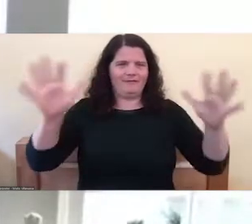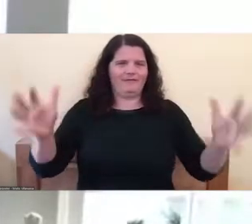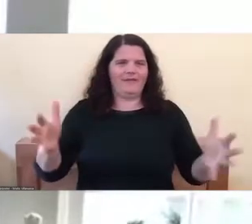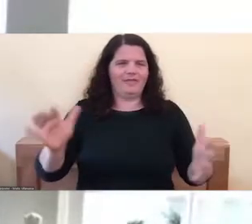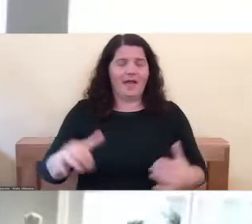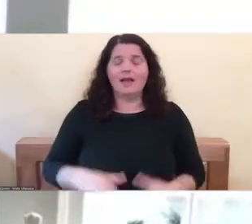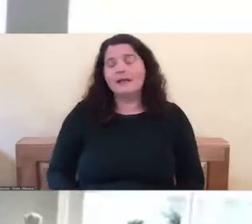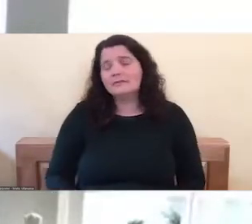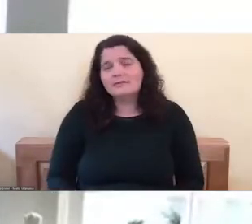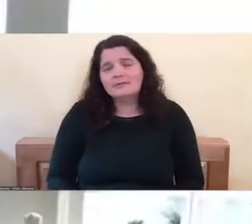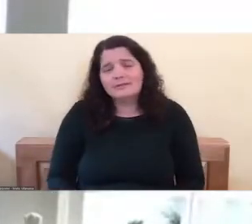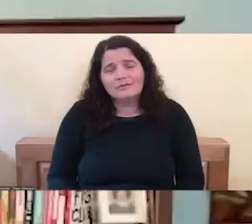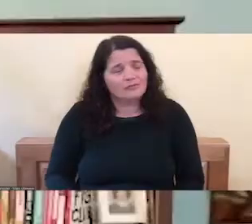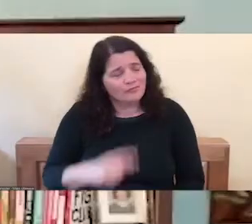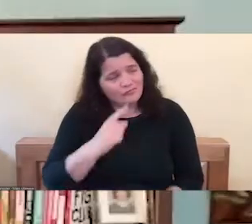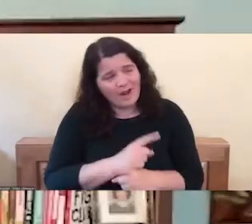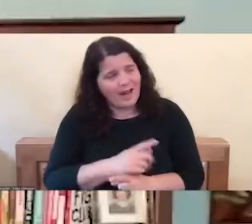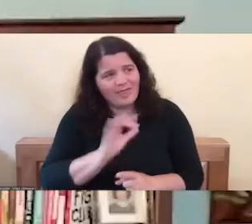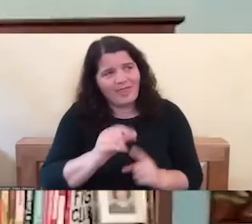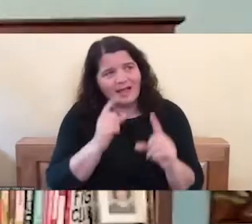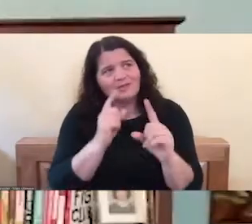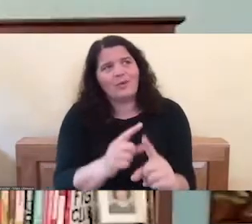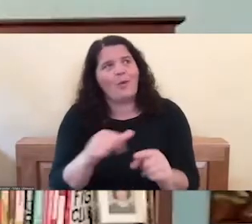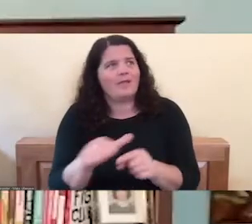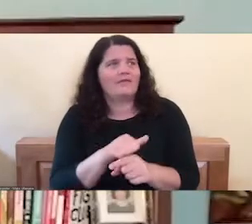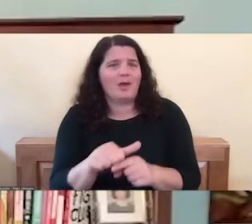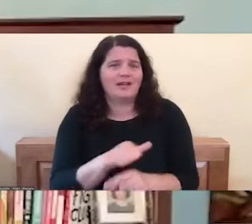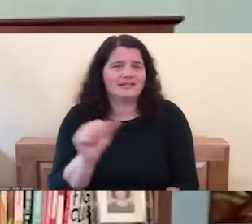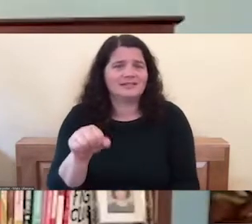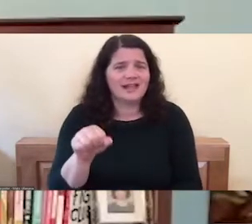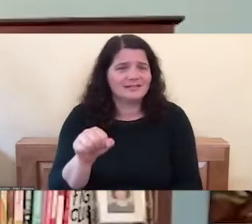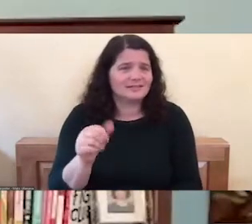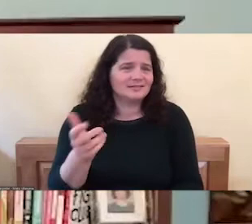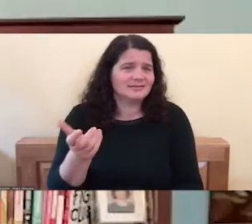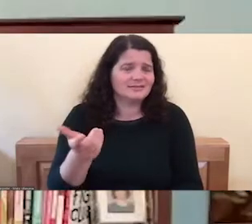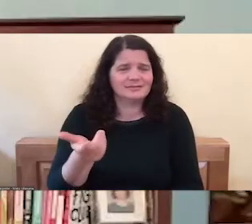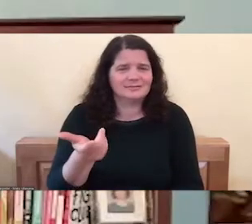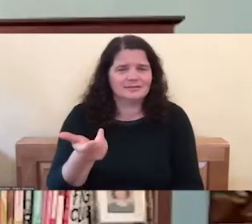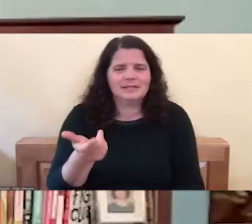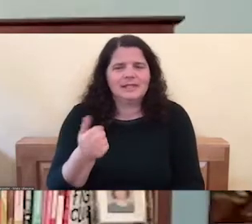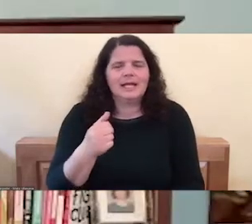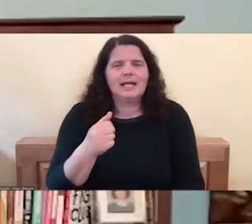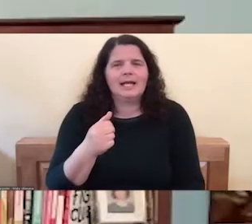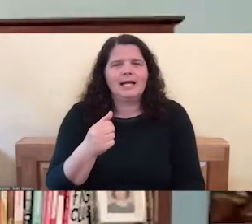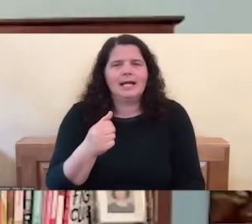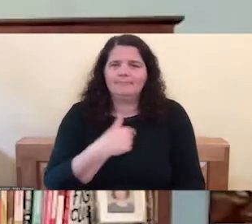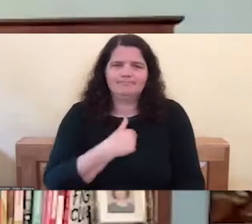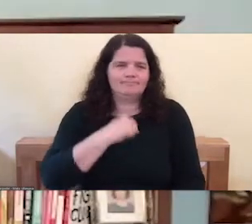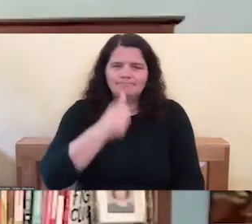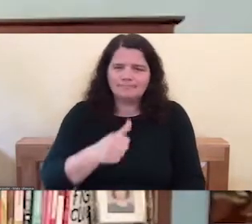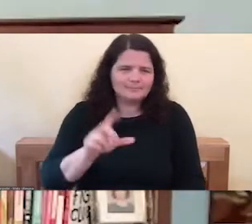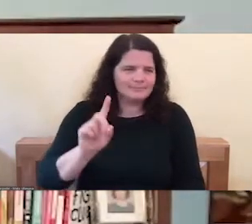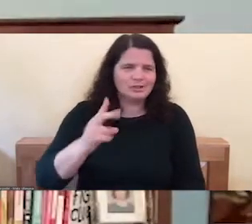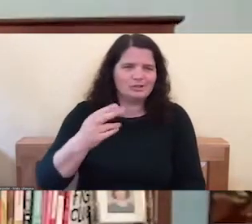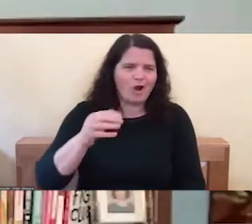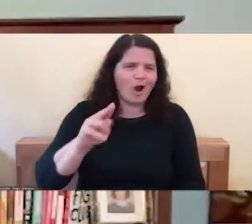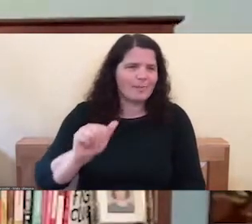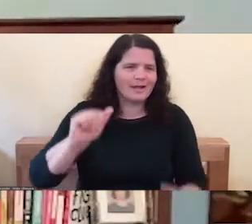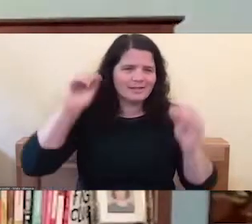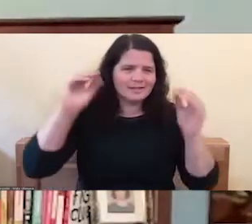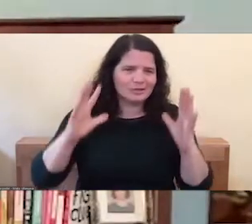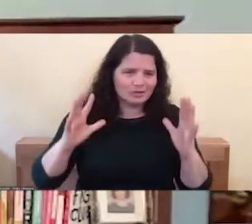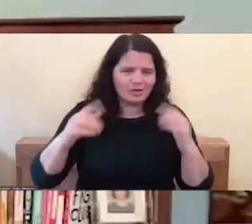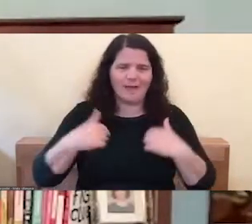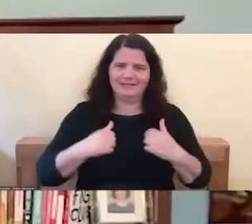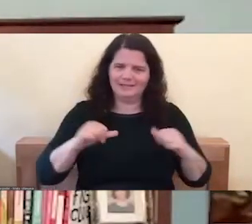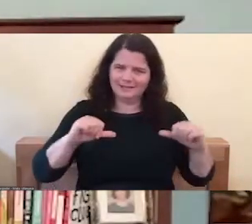the practice is about. It's a, you know, I like, I, yeah, I'm not a Dharma teacher and I'm a scientist